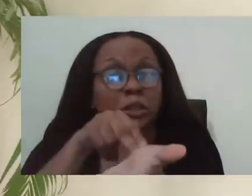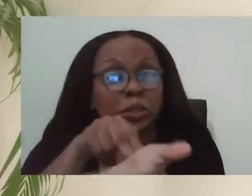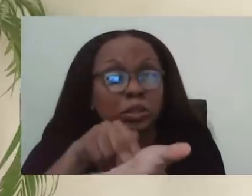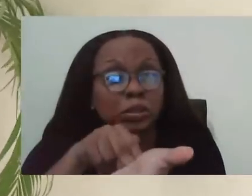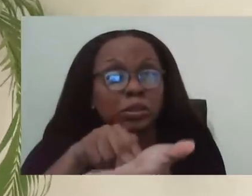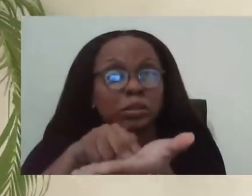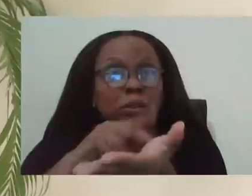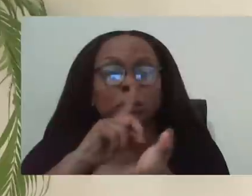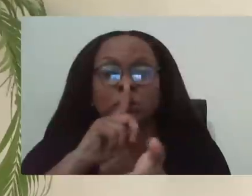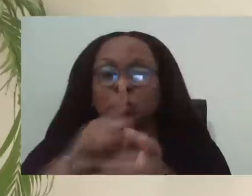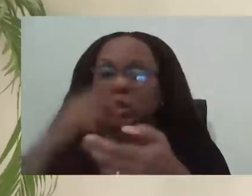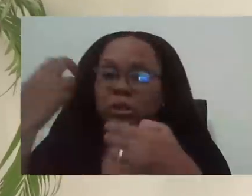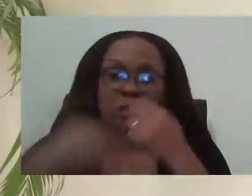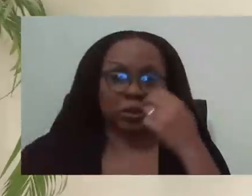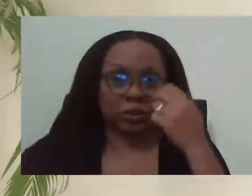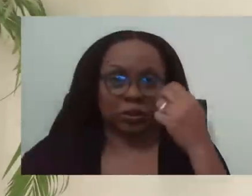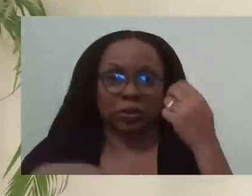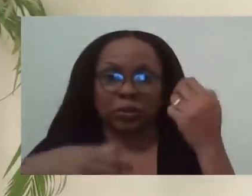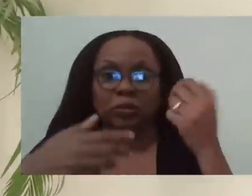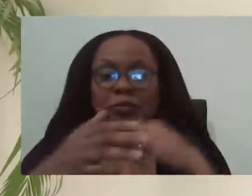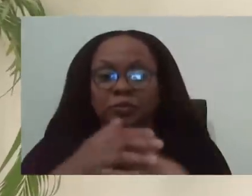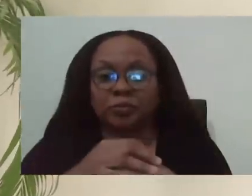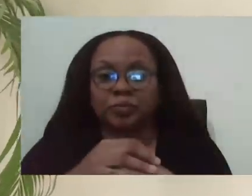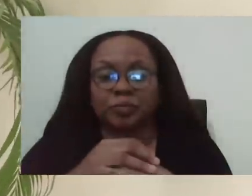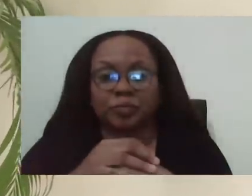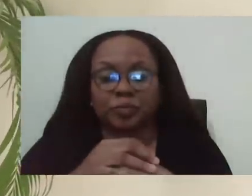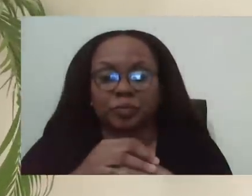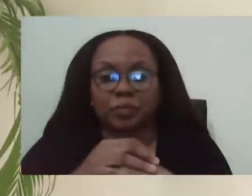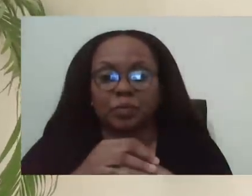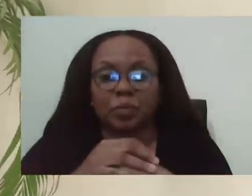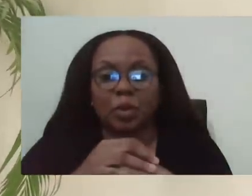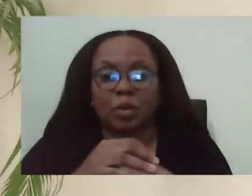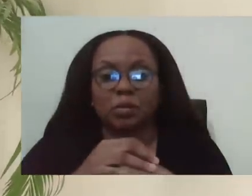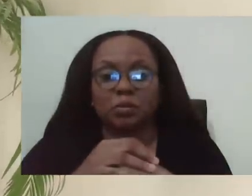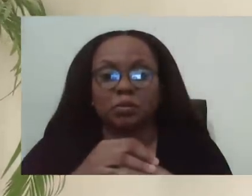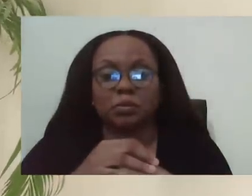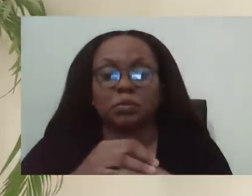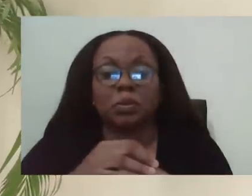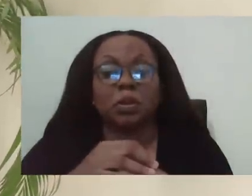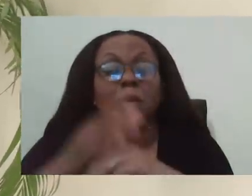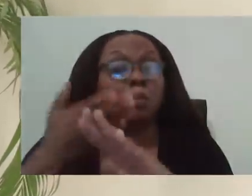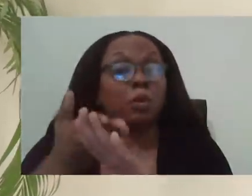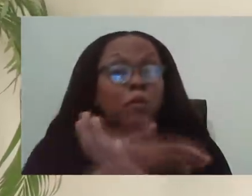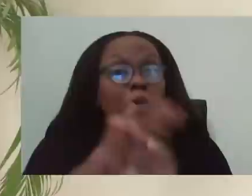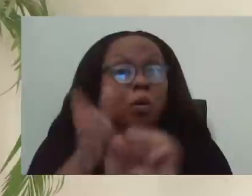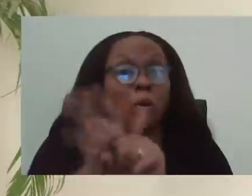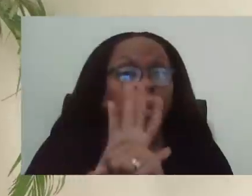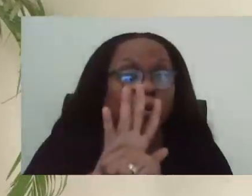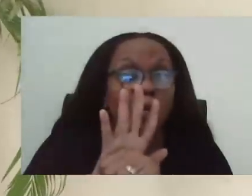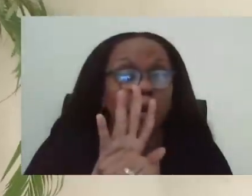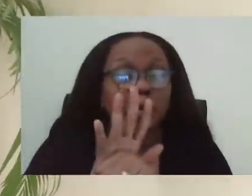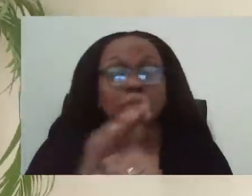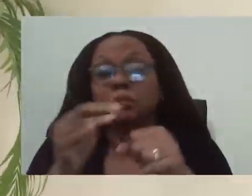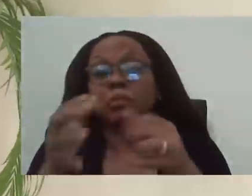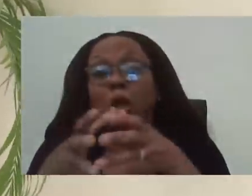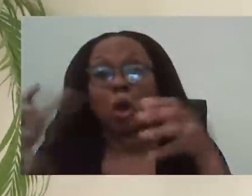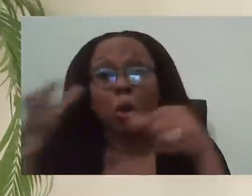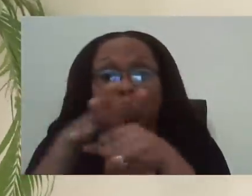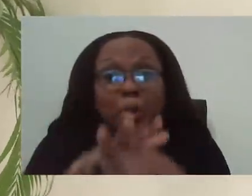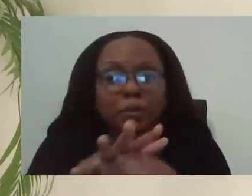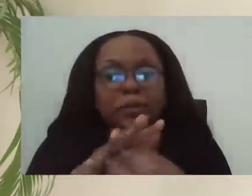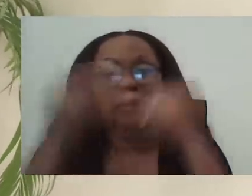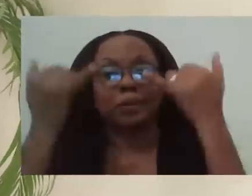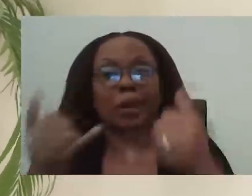conditions that we had previous to COVID. Uh, in addition to that, we have, you know, unprecedented financial